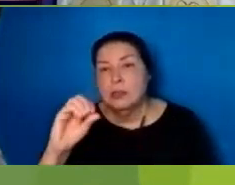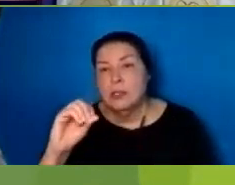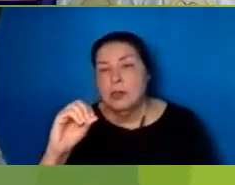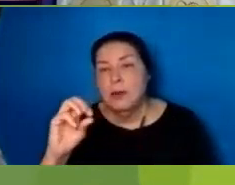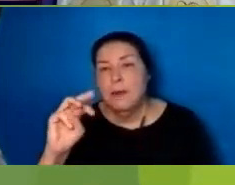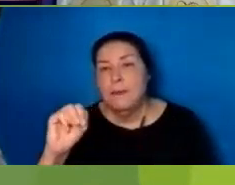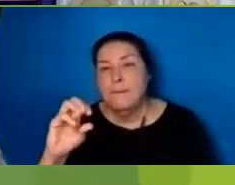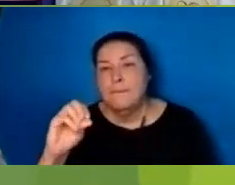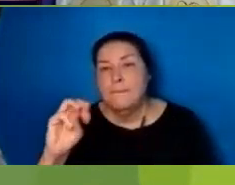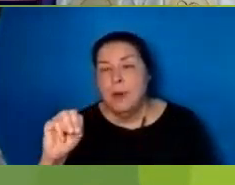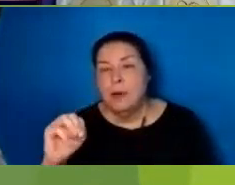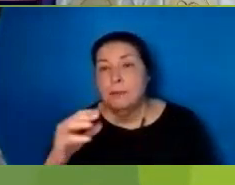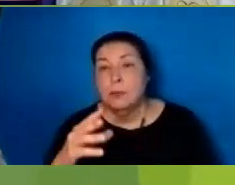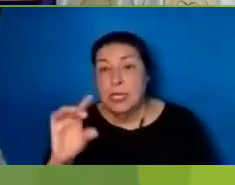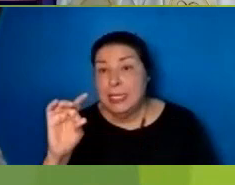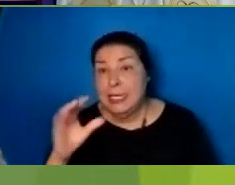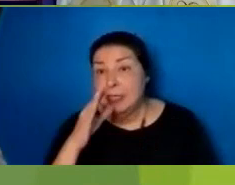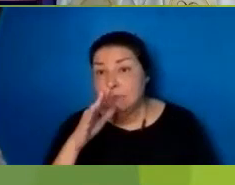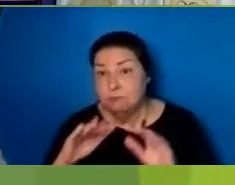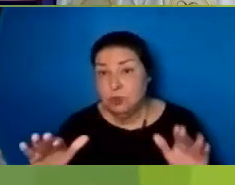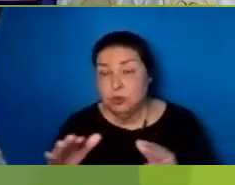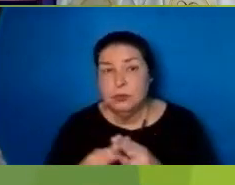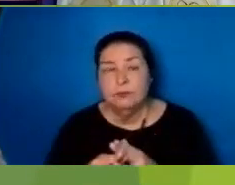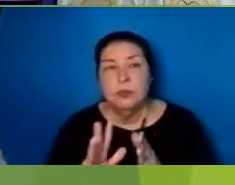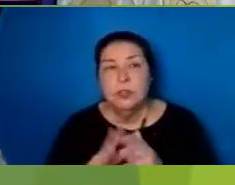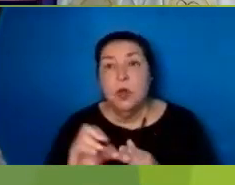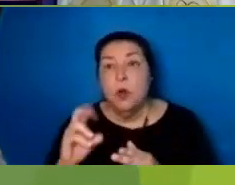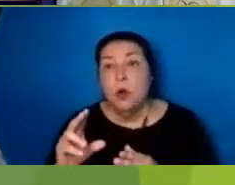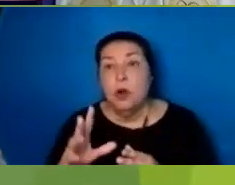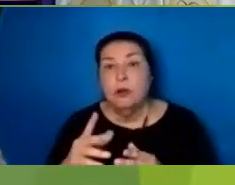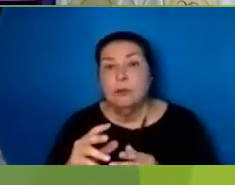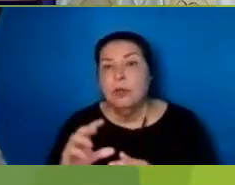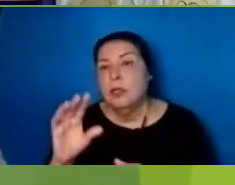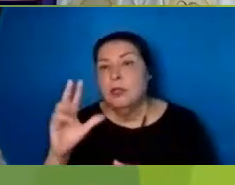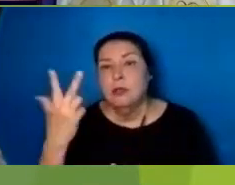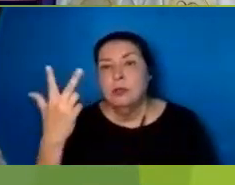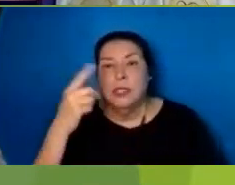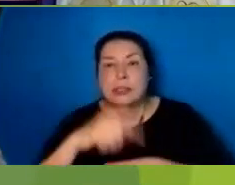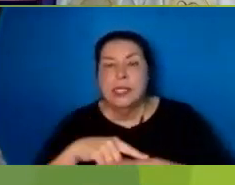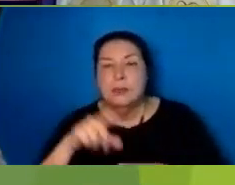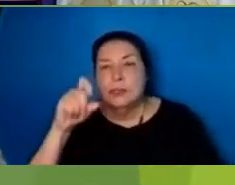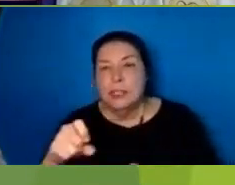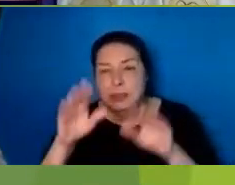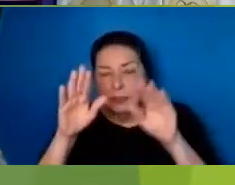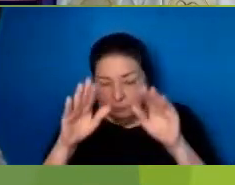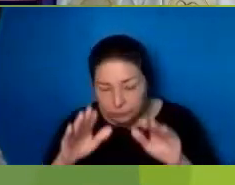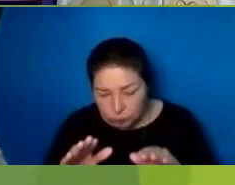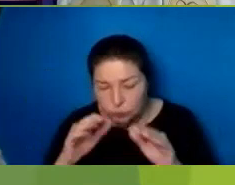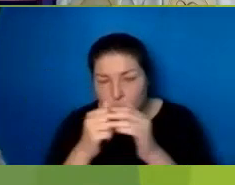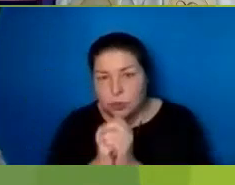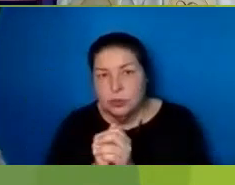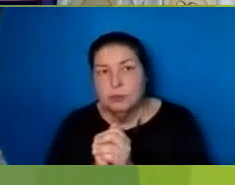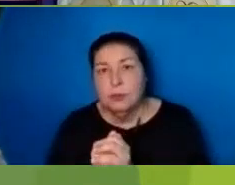providing happiness What all these things lack Is the overwhelming And complete Pleating